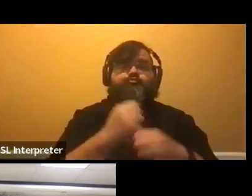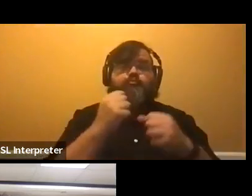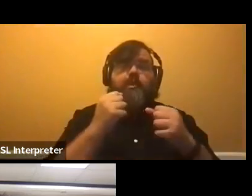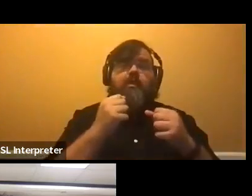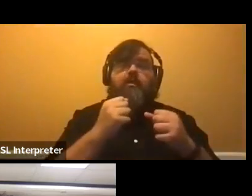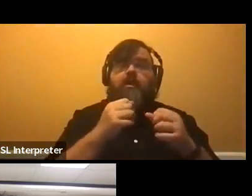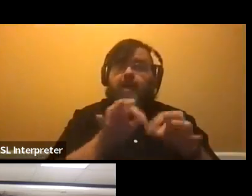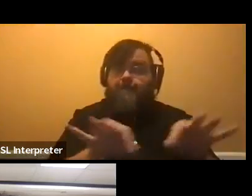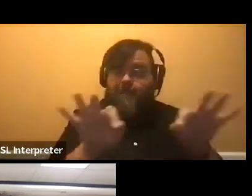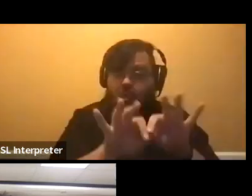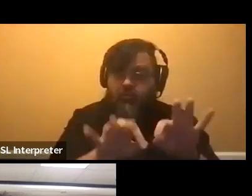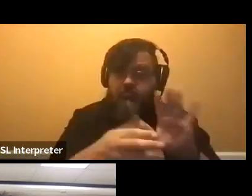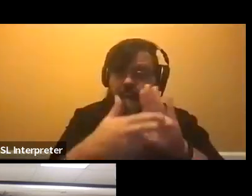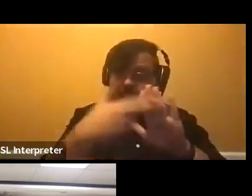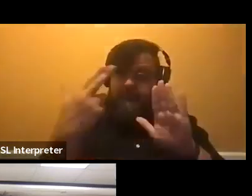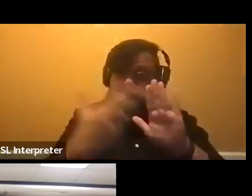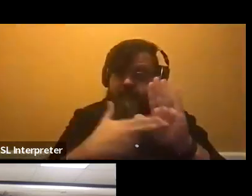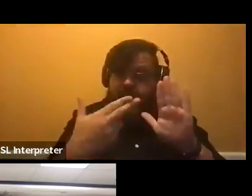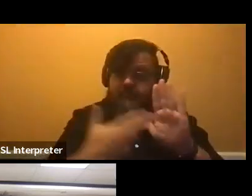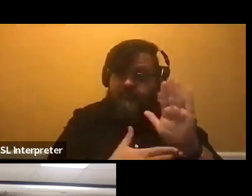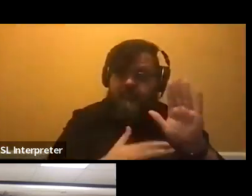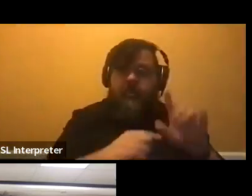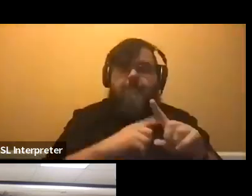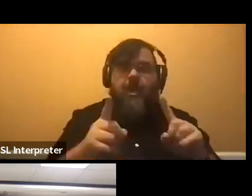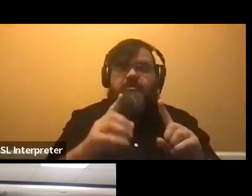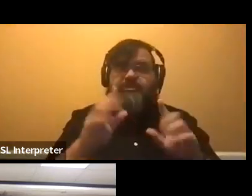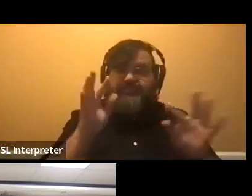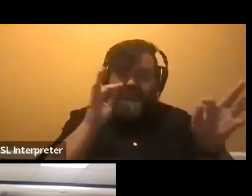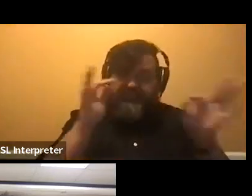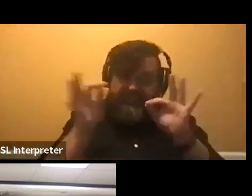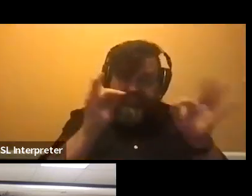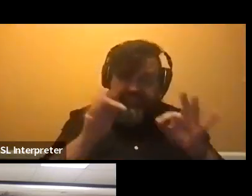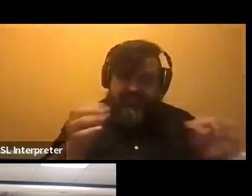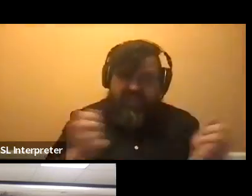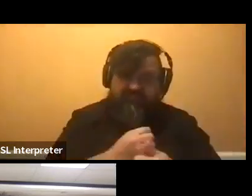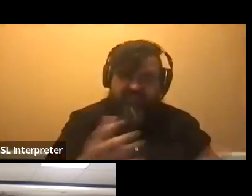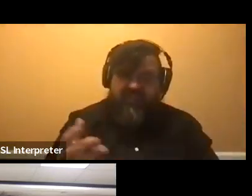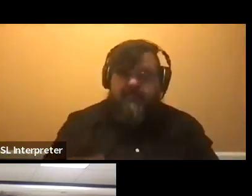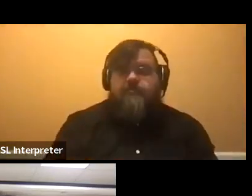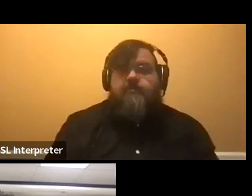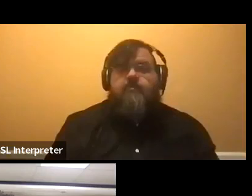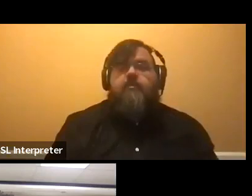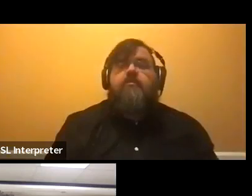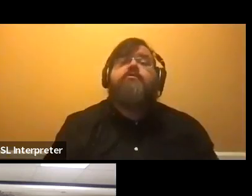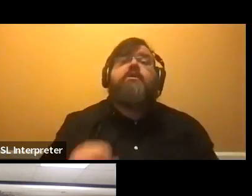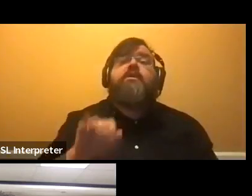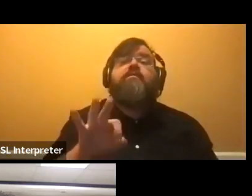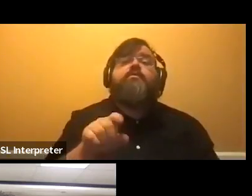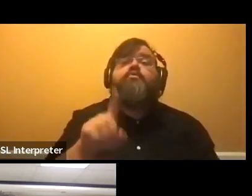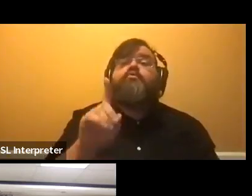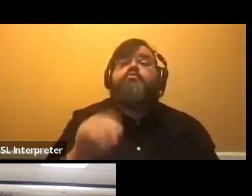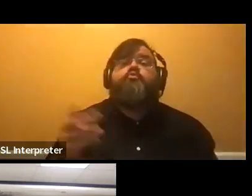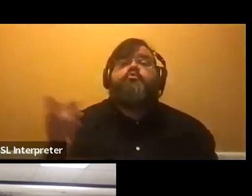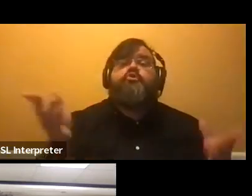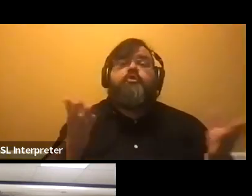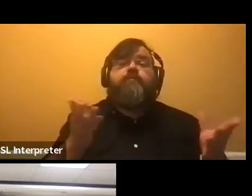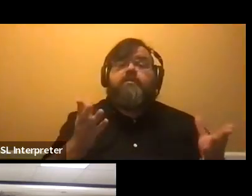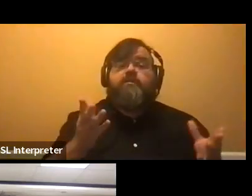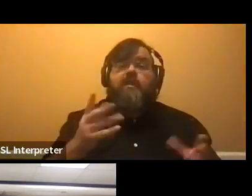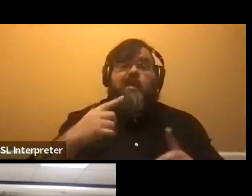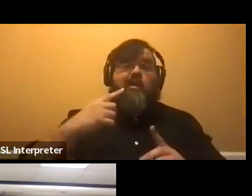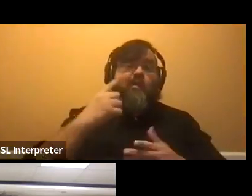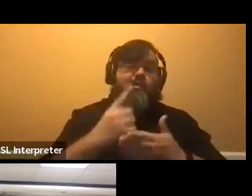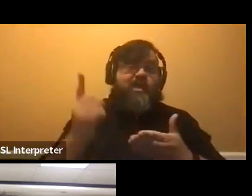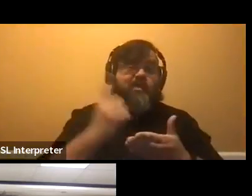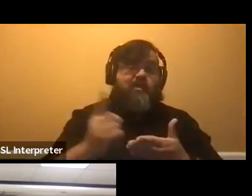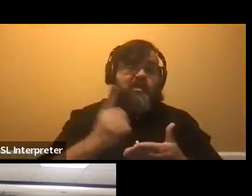something. So for example, if you do service, if you're volunteering somewhere and you're doing that every week, that's very